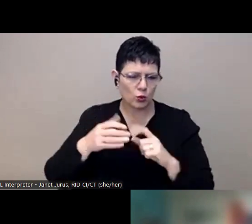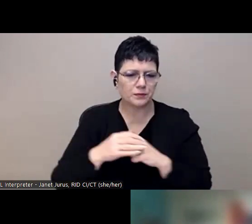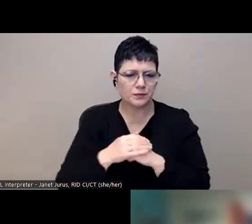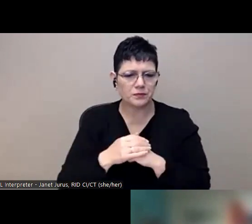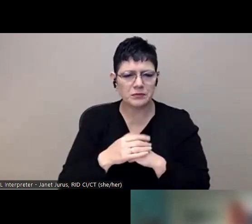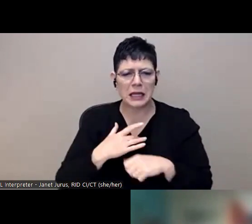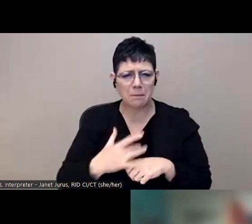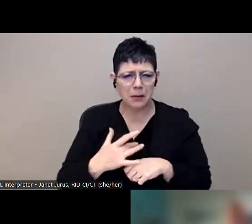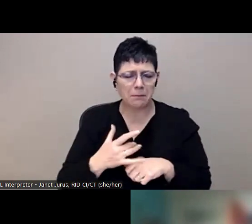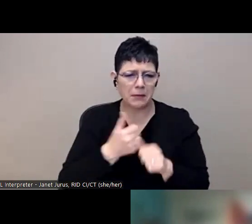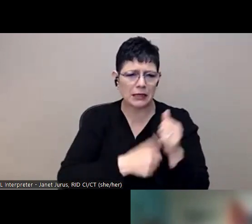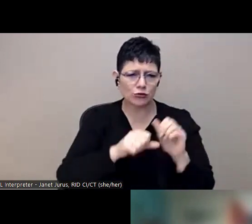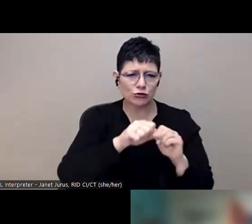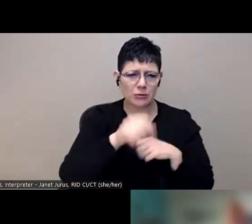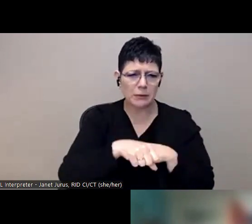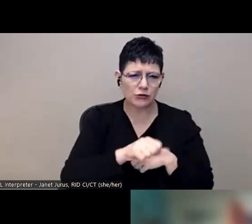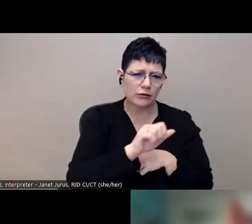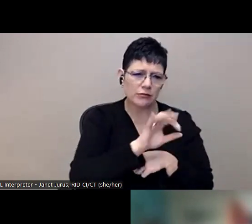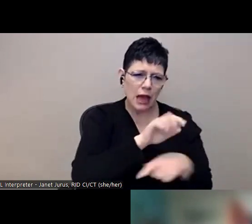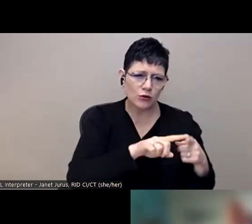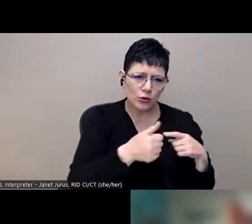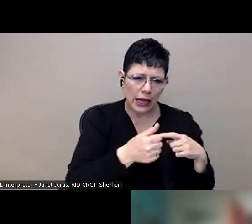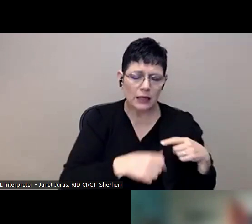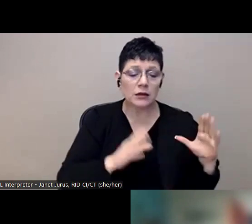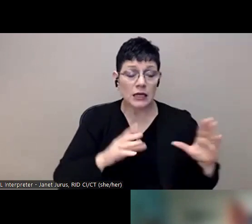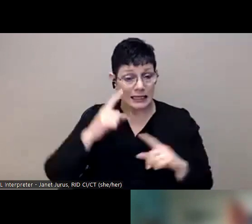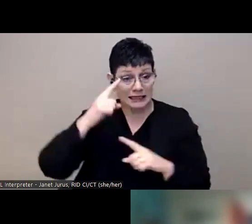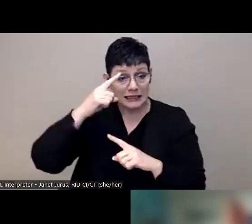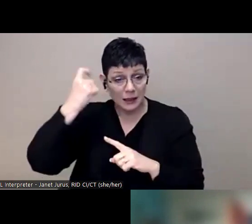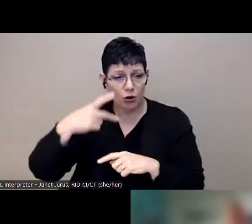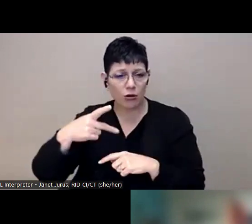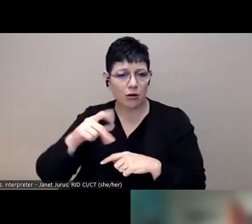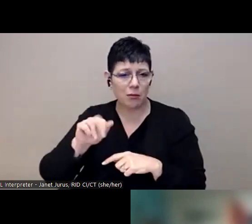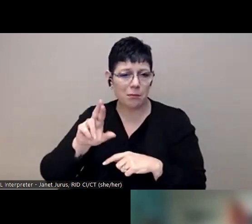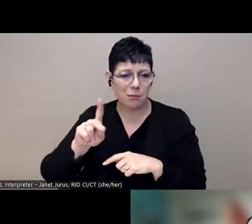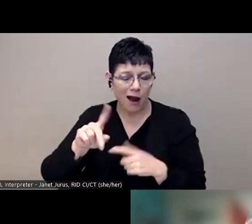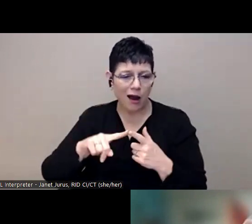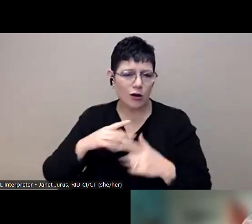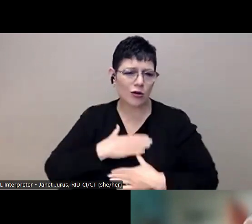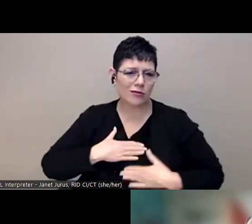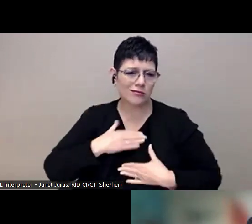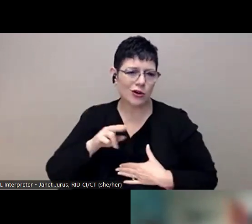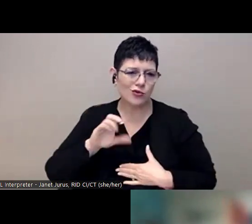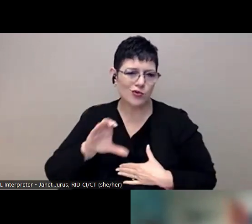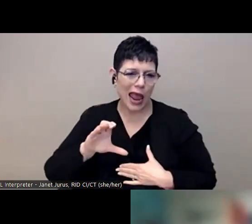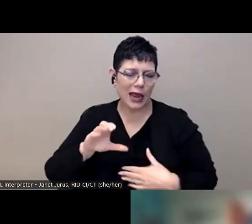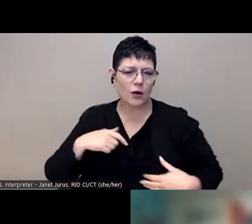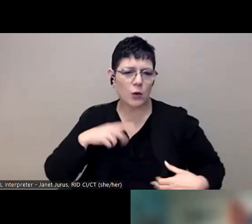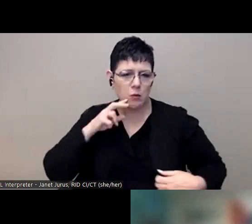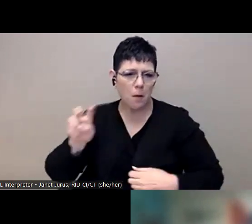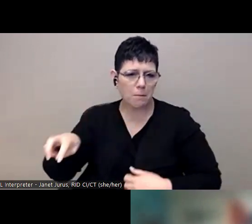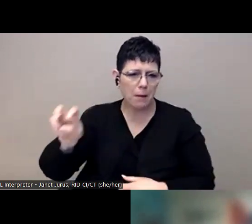nine or 10 a semester in the summer. It's parks and rec buildings, and we'll go to every summer camp that Wichita parks and rec